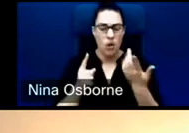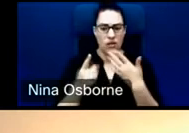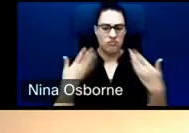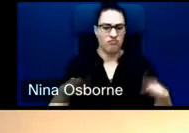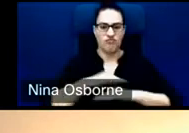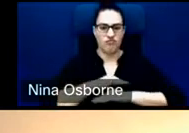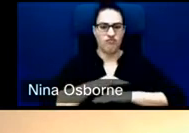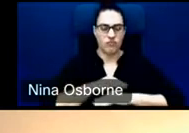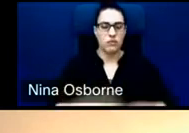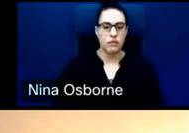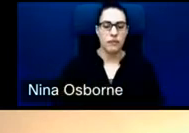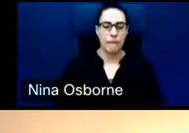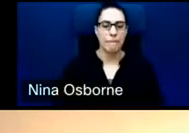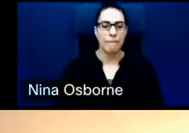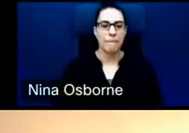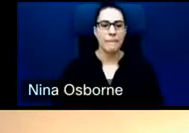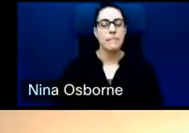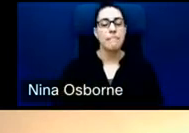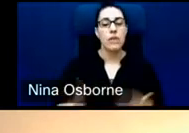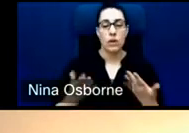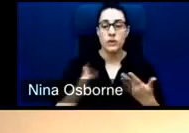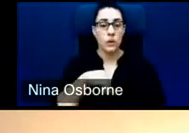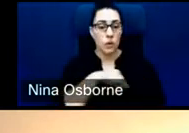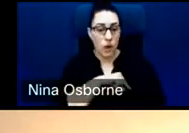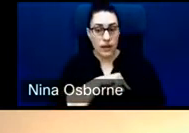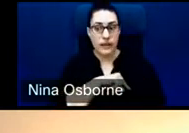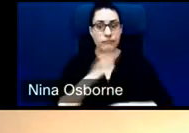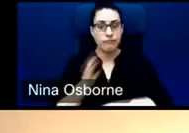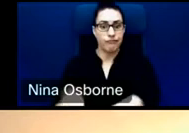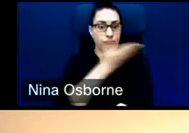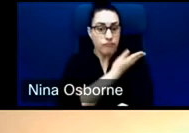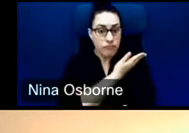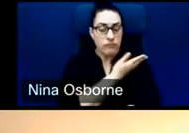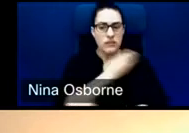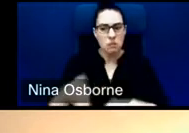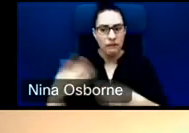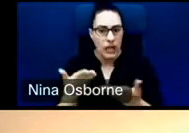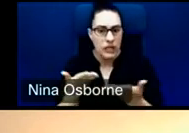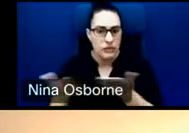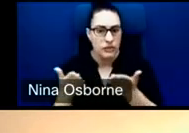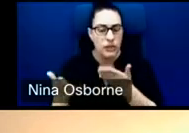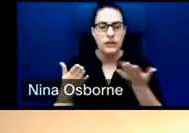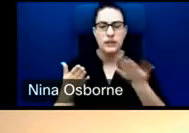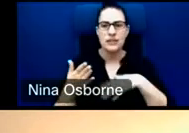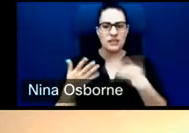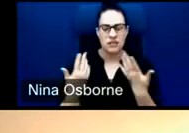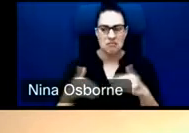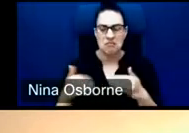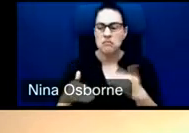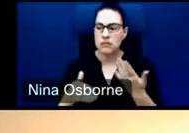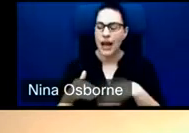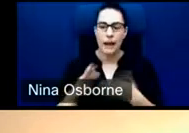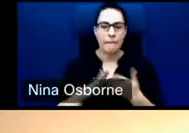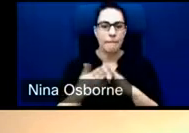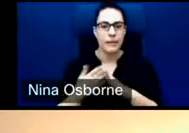so really providing a service at a level of quality that is unparalleled in the region and really setting itself up as a center of excellence.